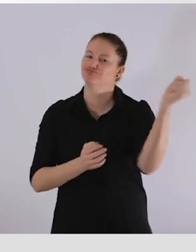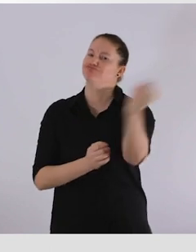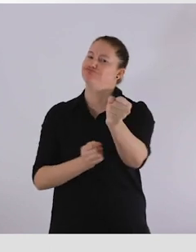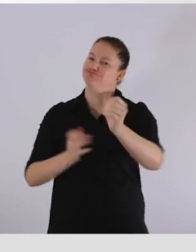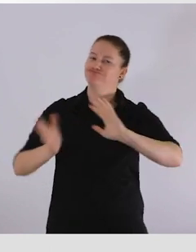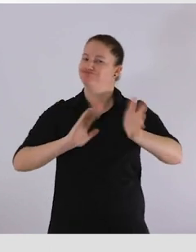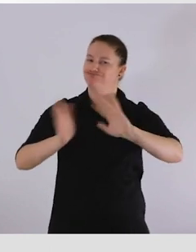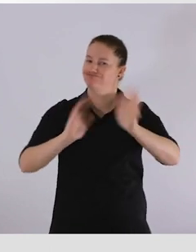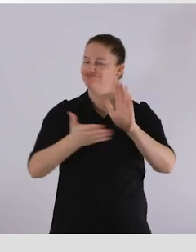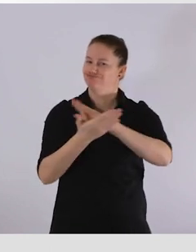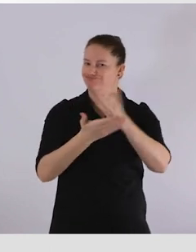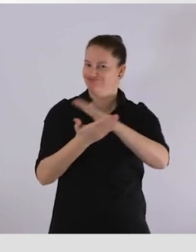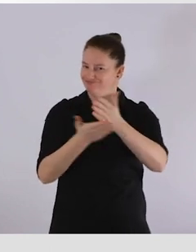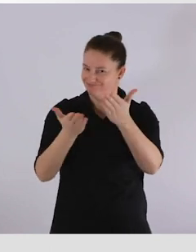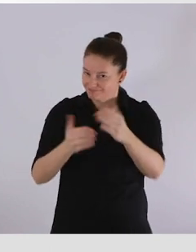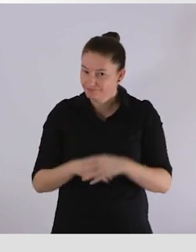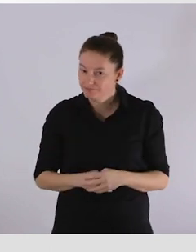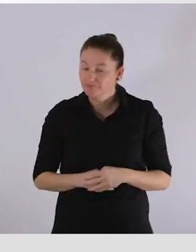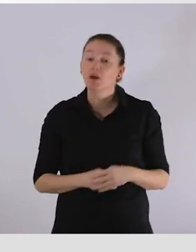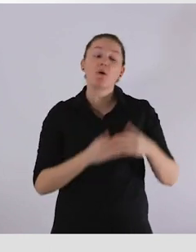and M3 on request.